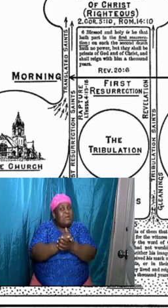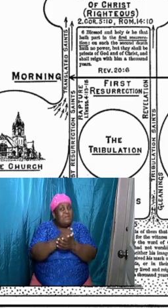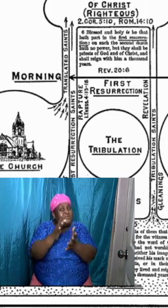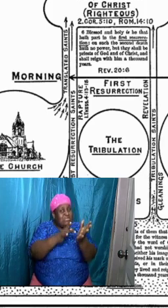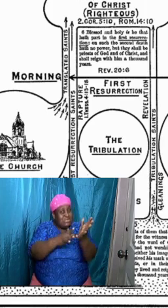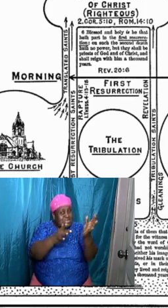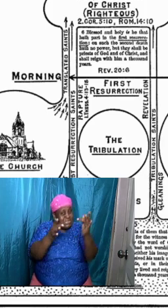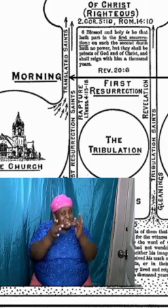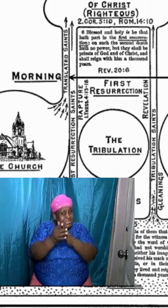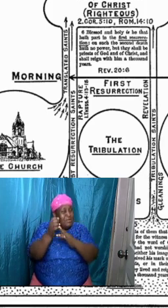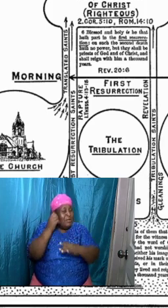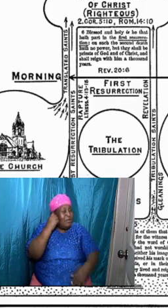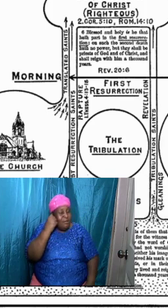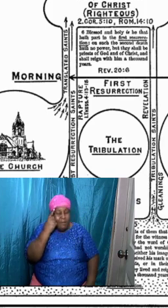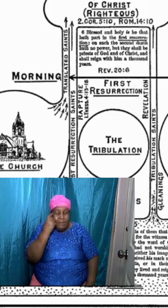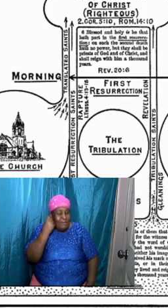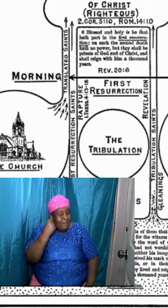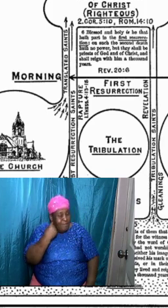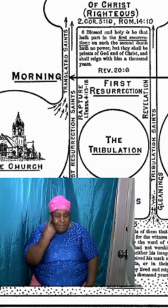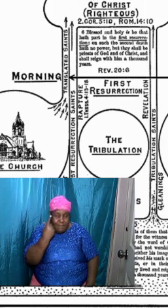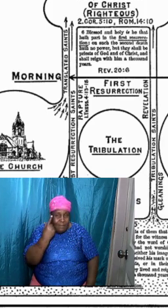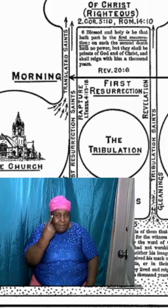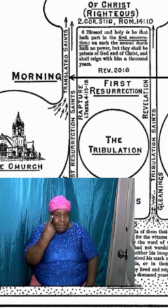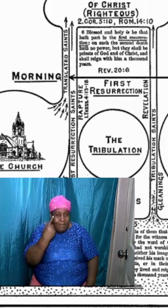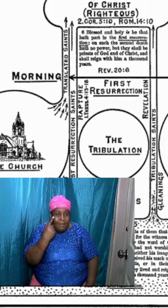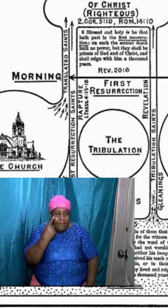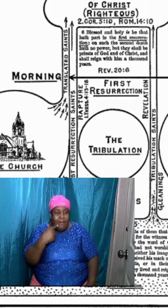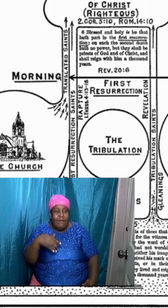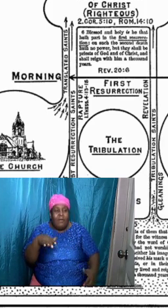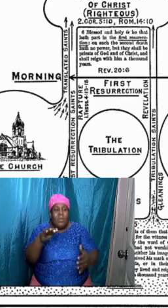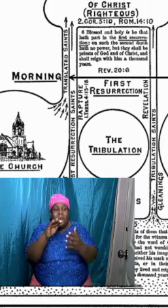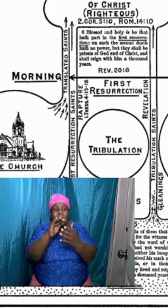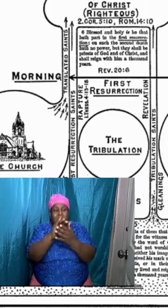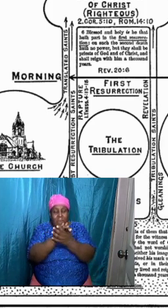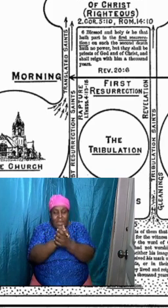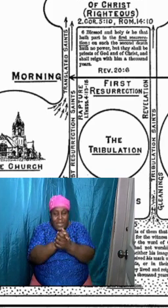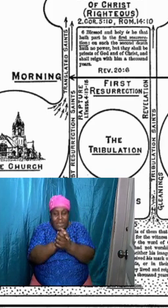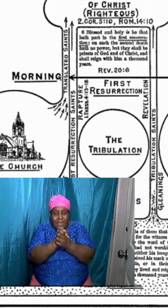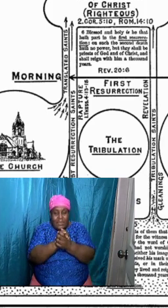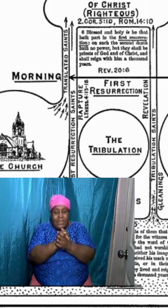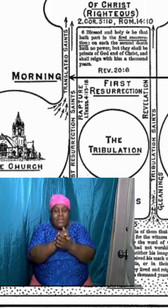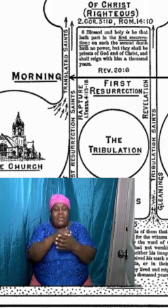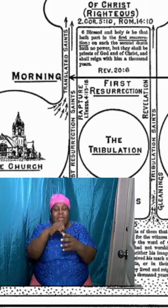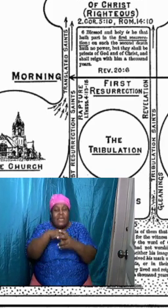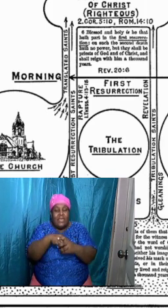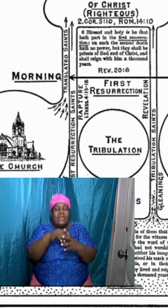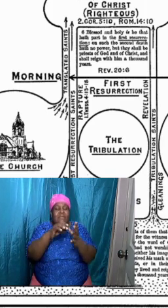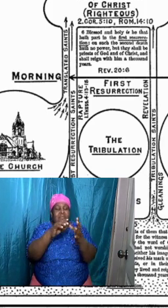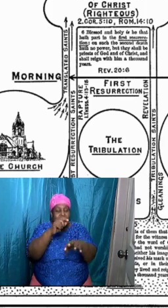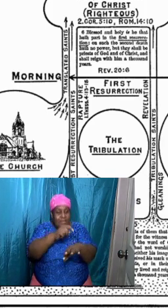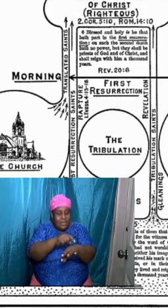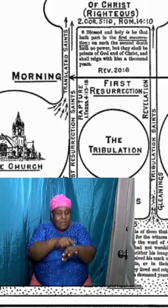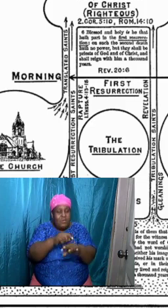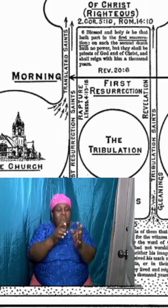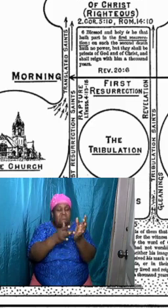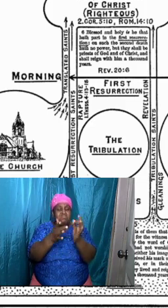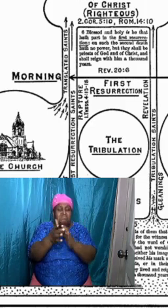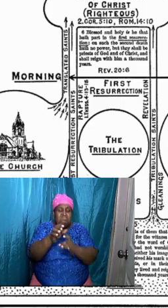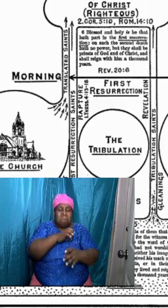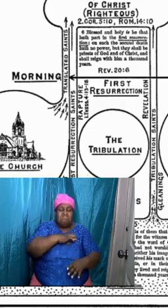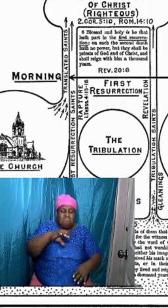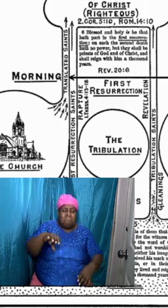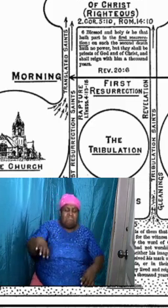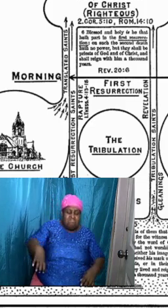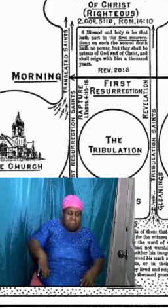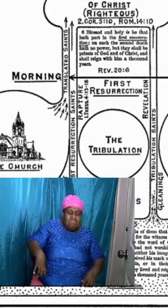in light of the wedding custom in the time of Jesus Christ there were three